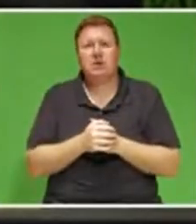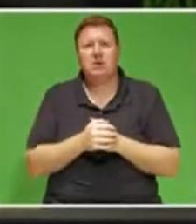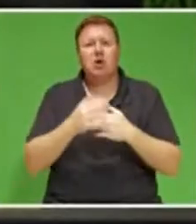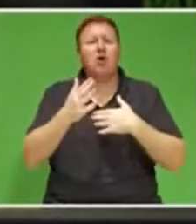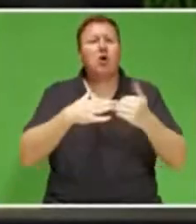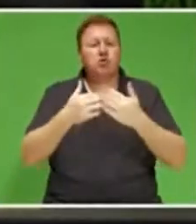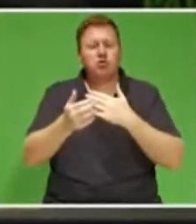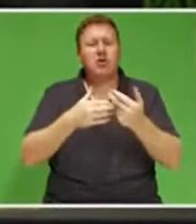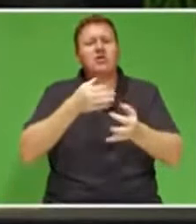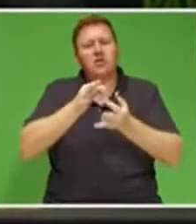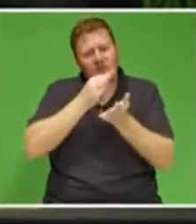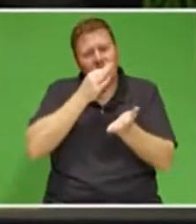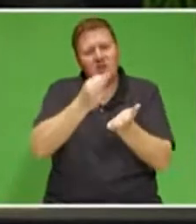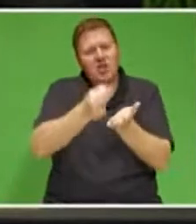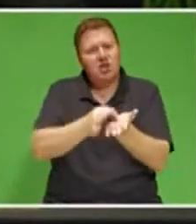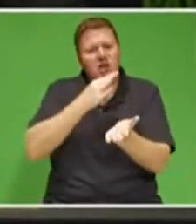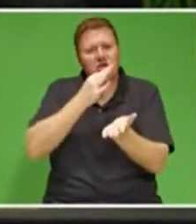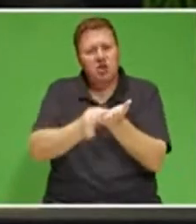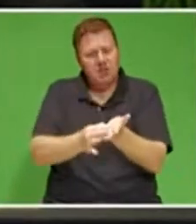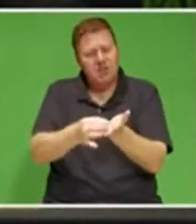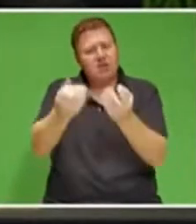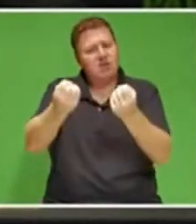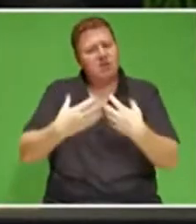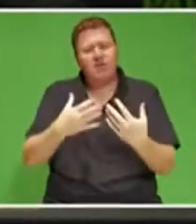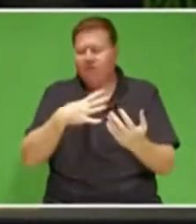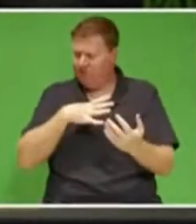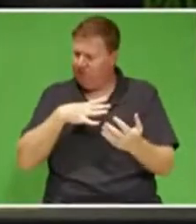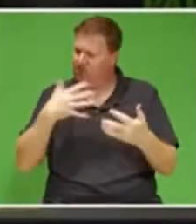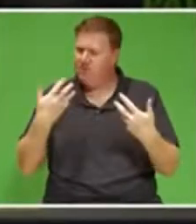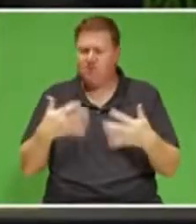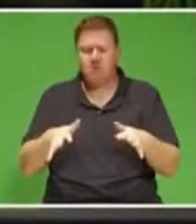that also been put forward.